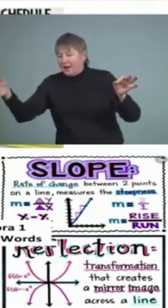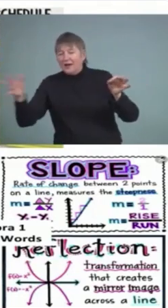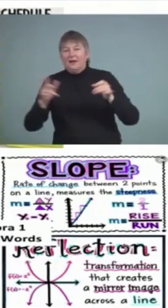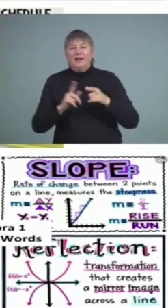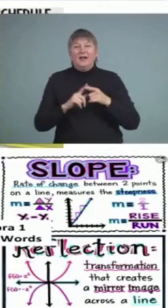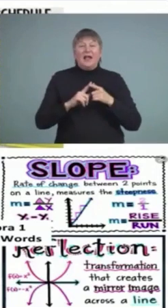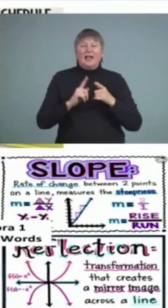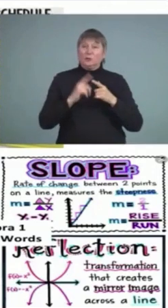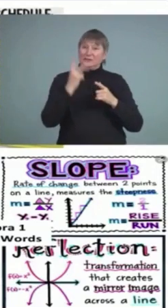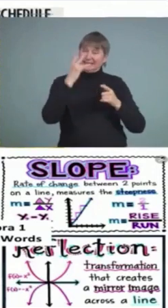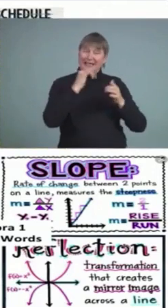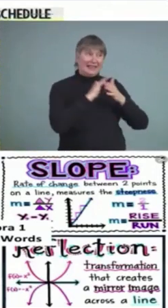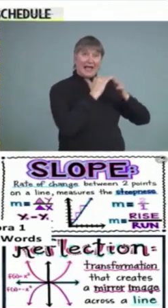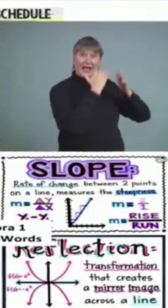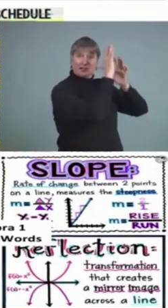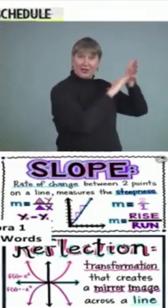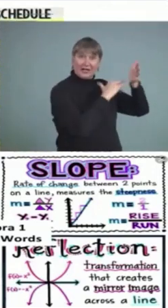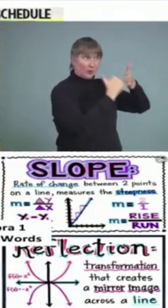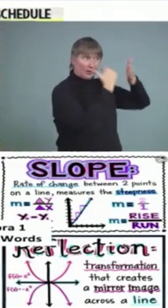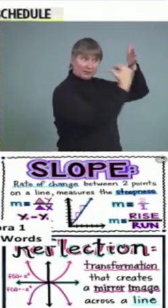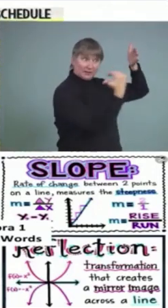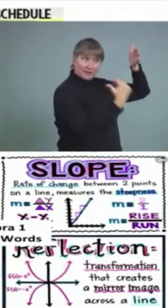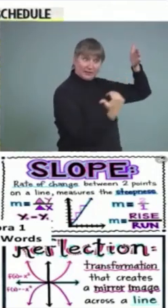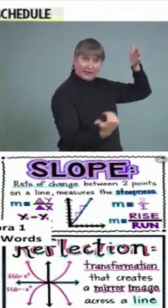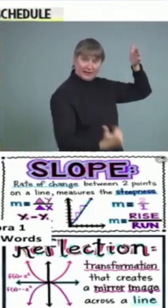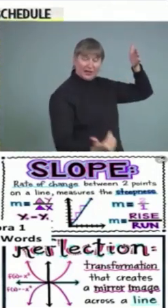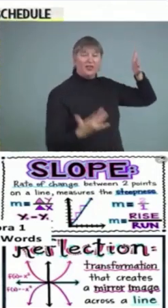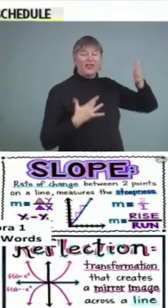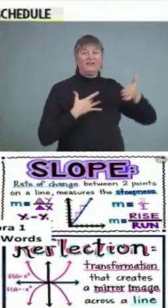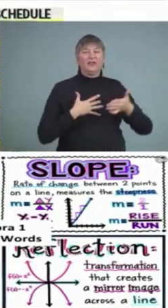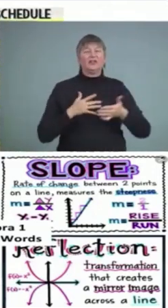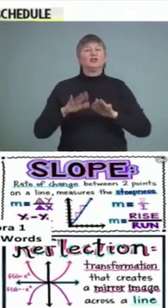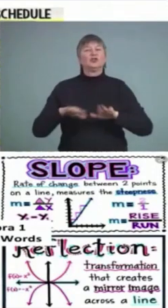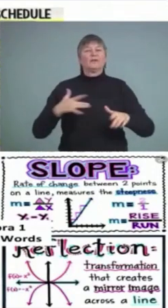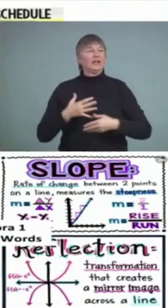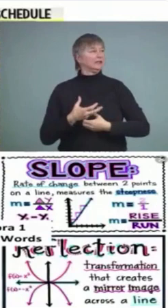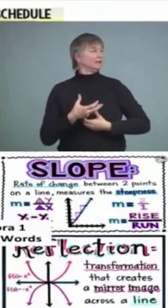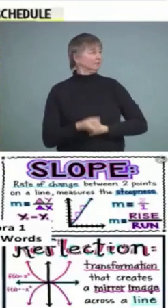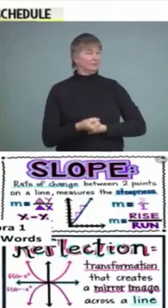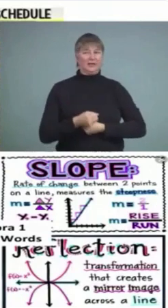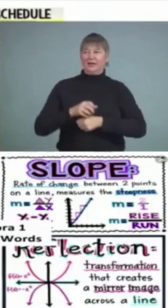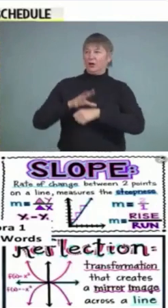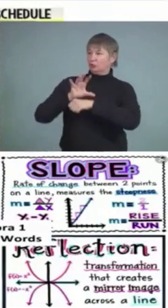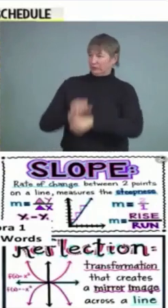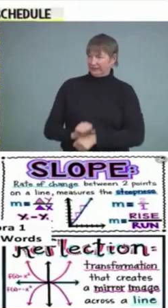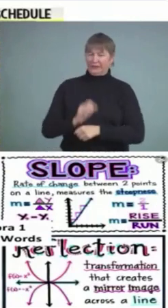feel that safety because they know the routine. And then we've got some